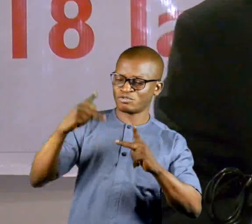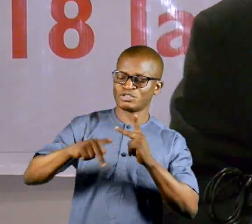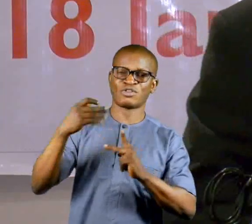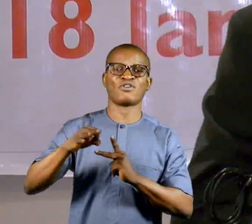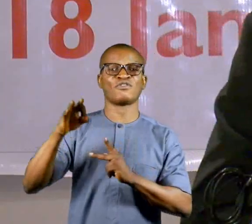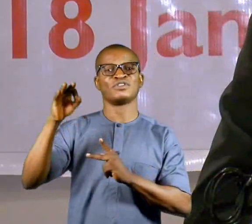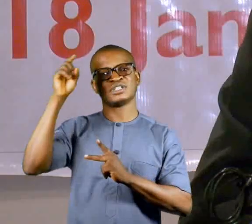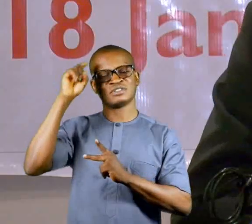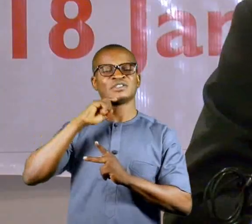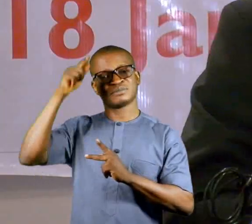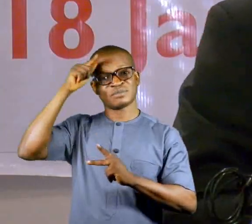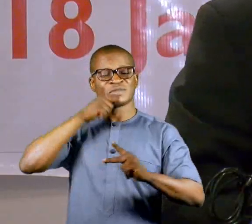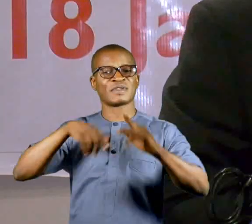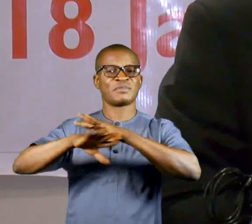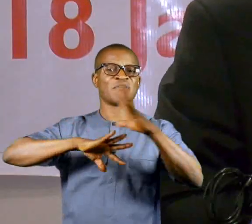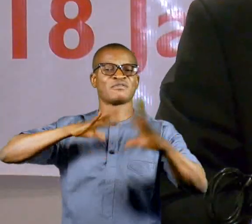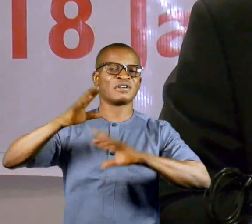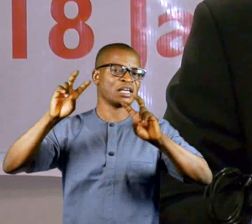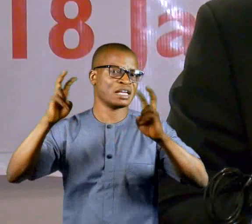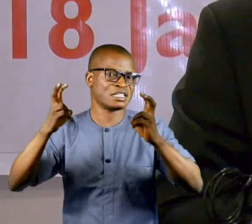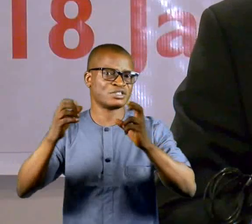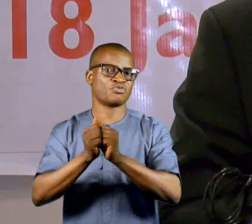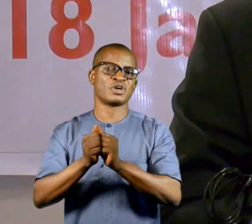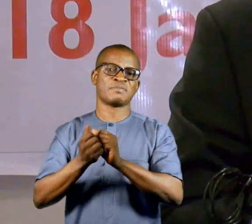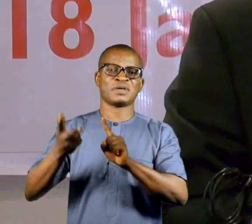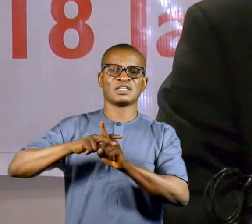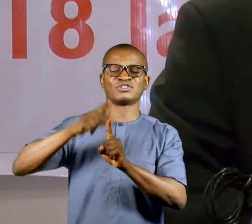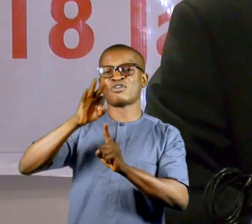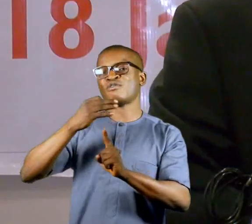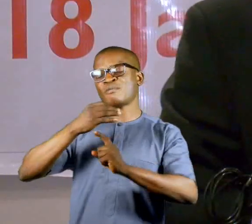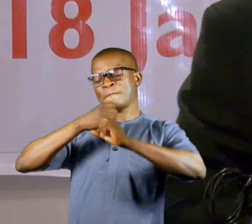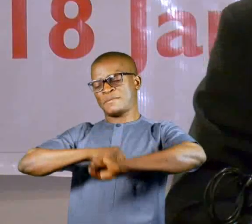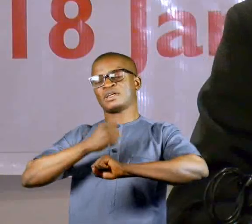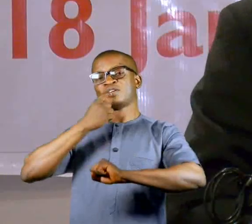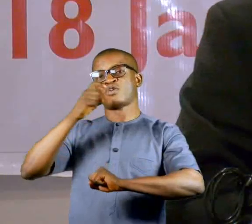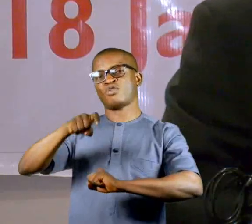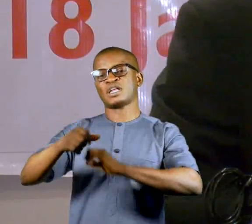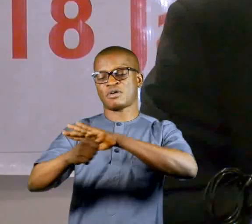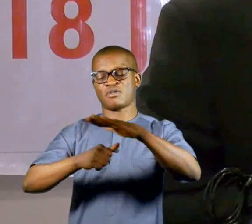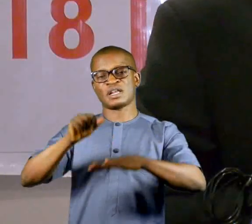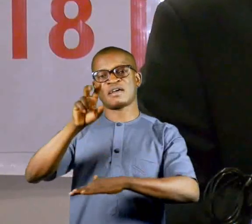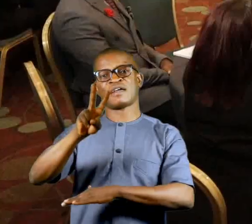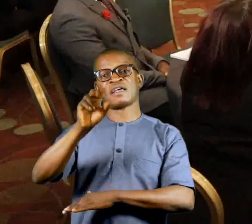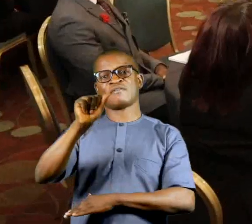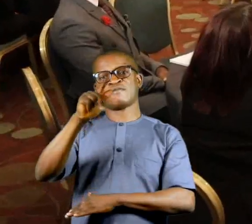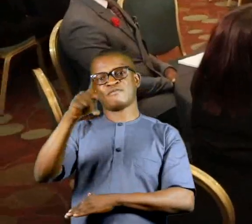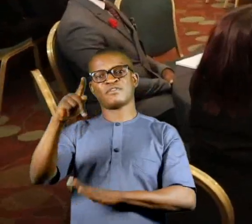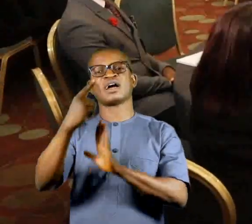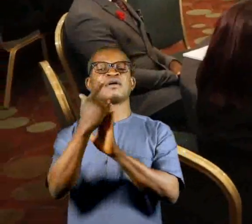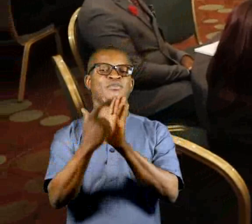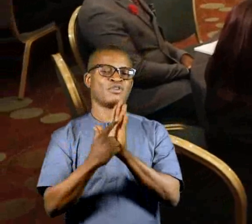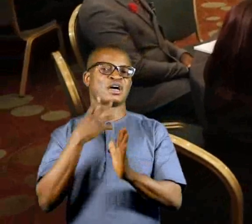SBBV cases and implementation of protection orders under the VALP Act and